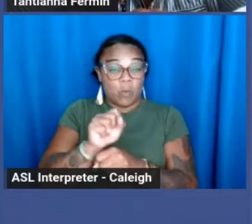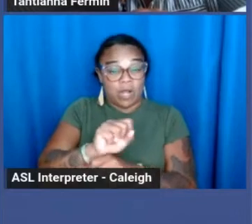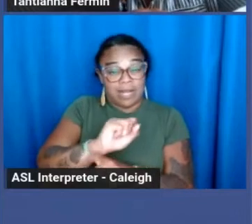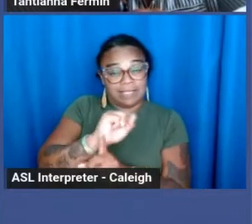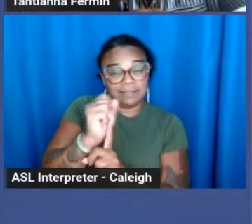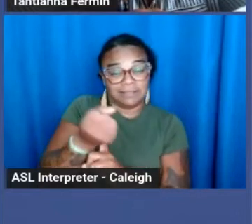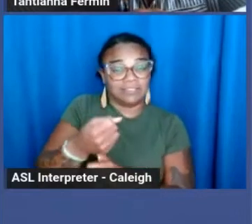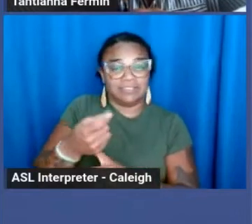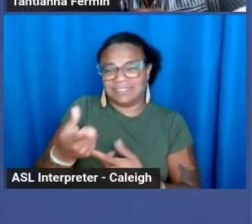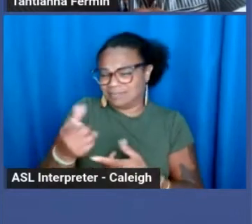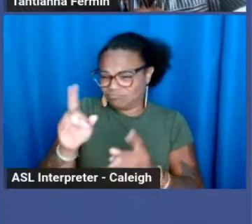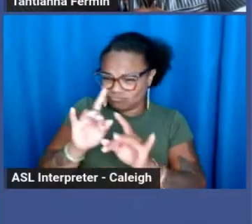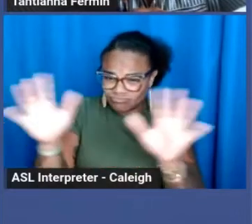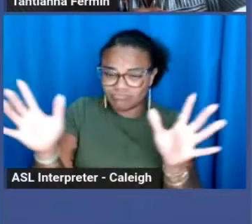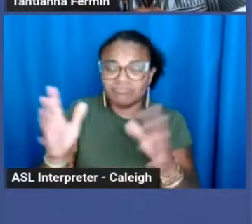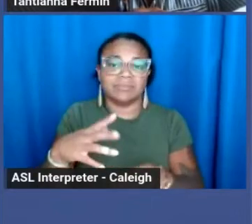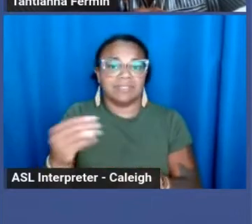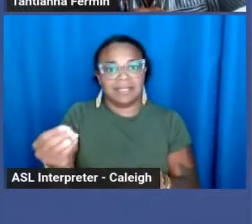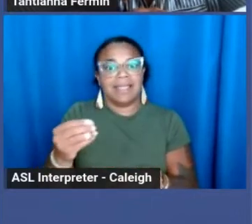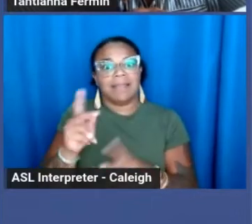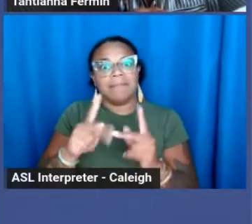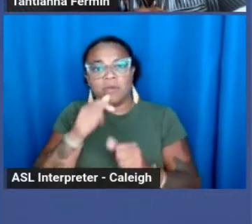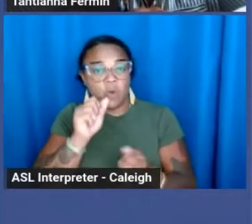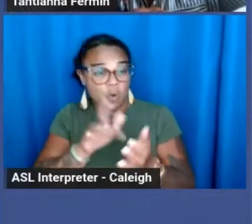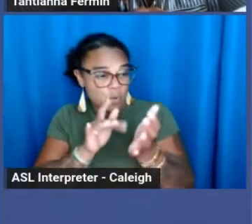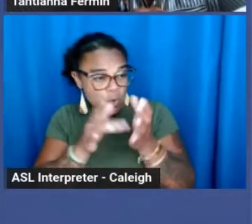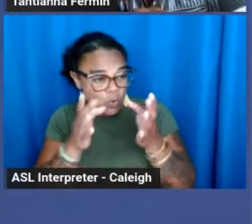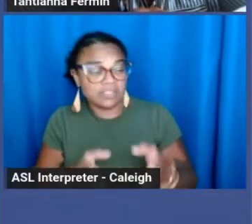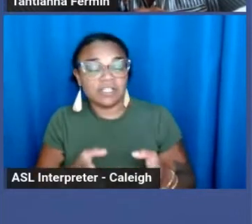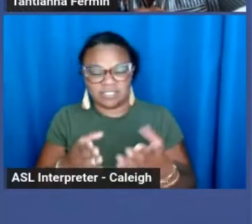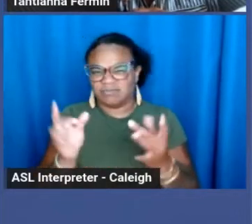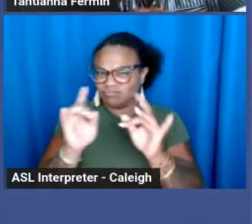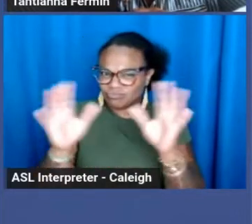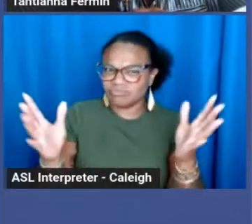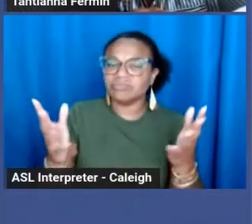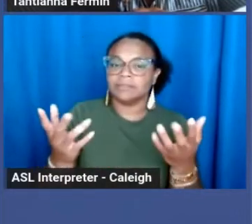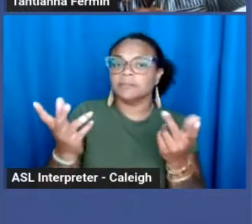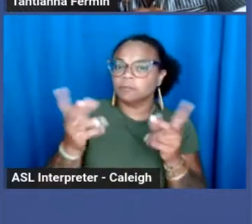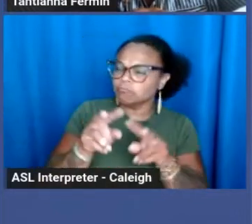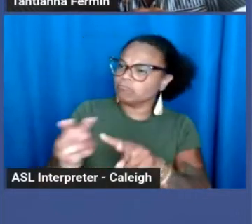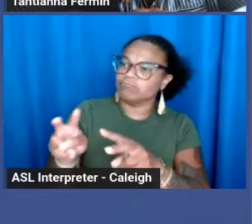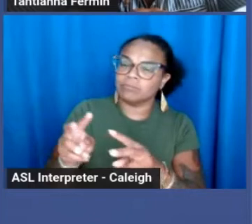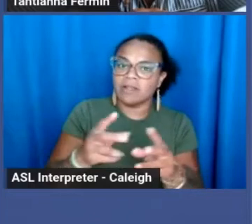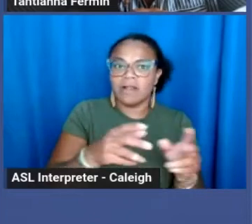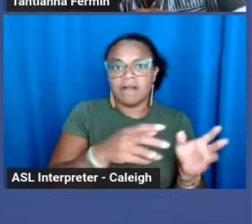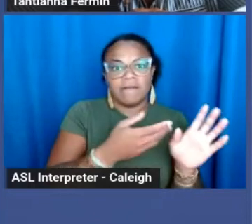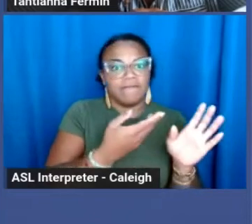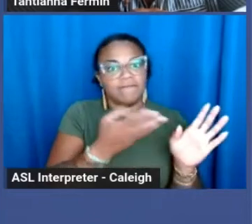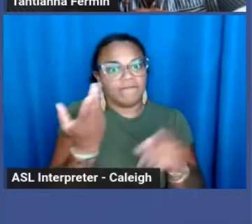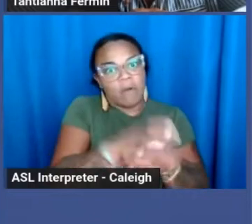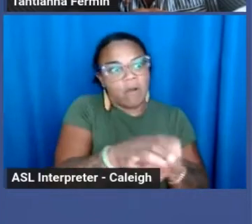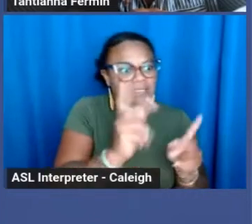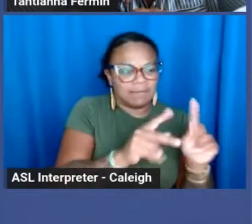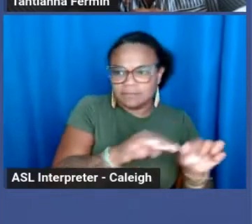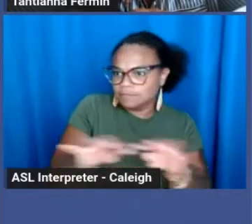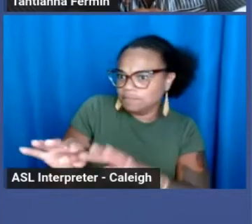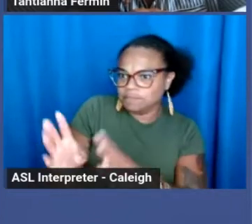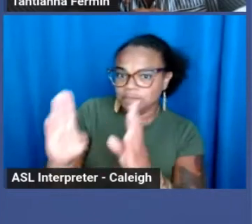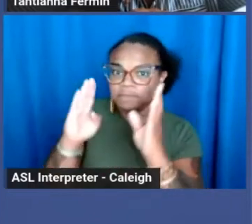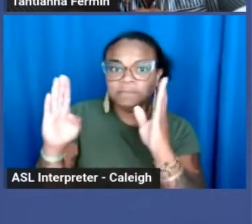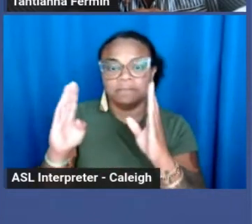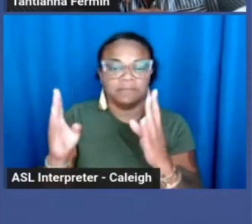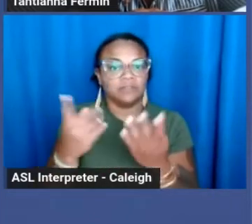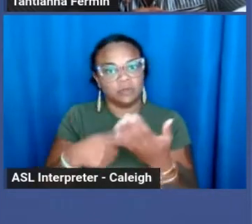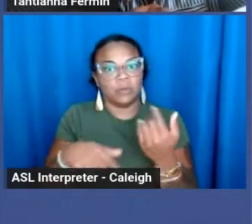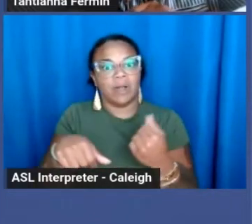abuses. The day calls attention to hate crimes committed against sex workers worldwide as